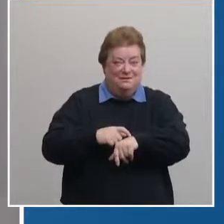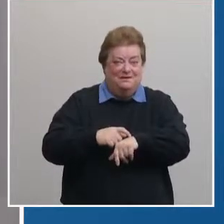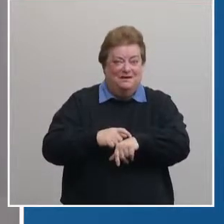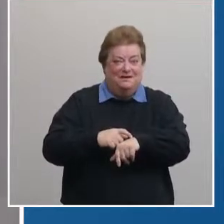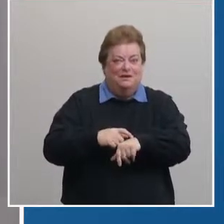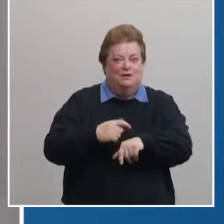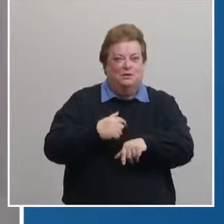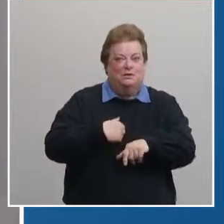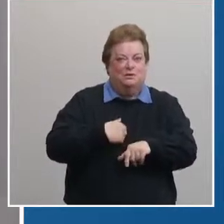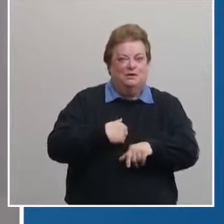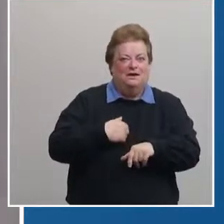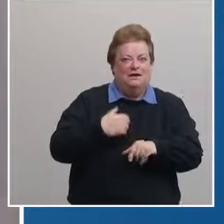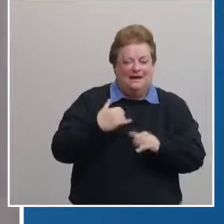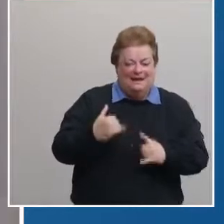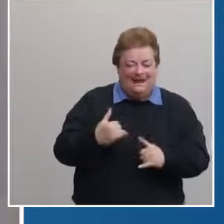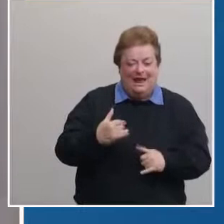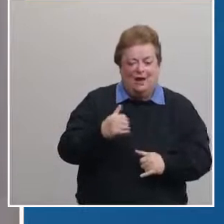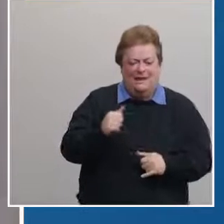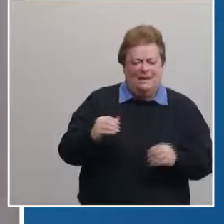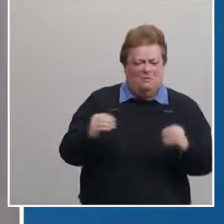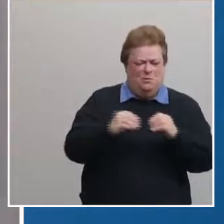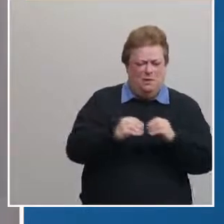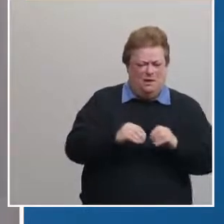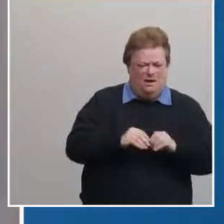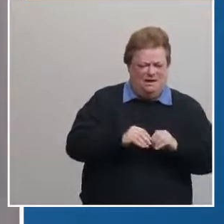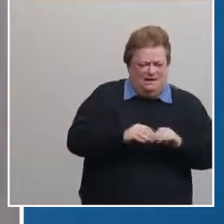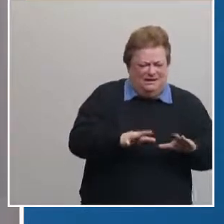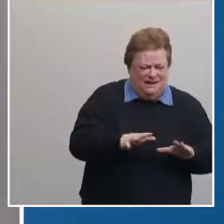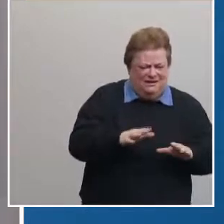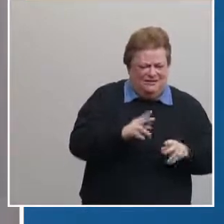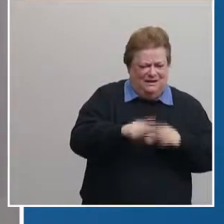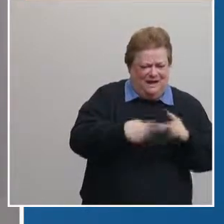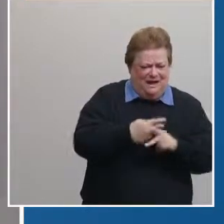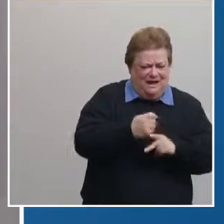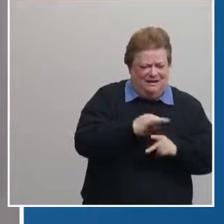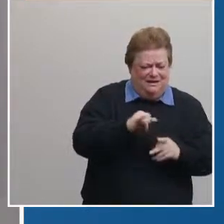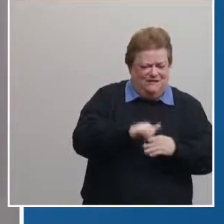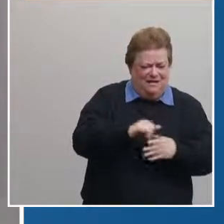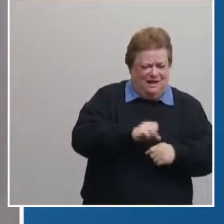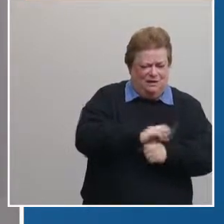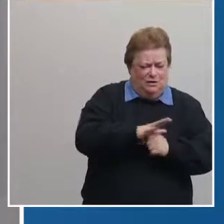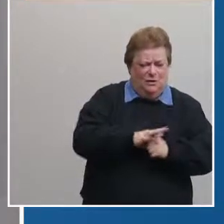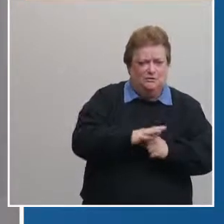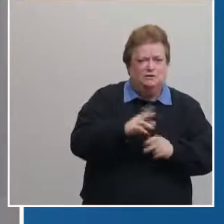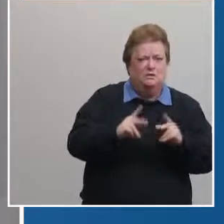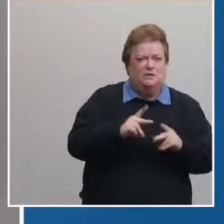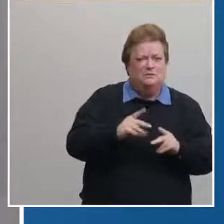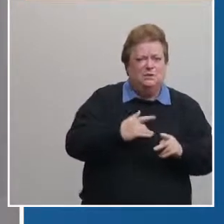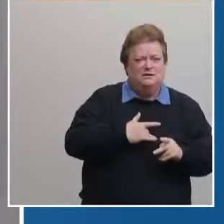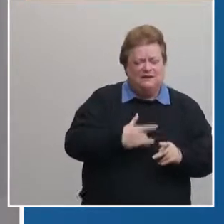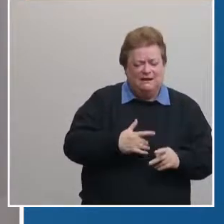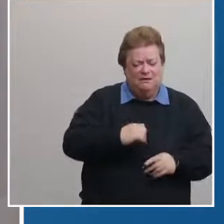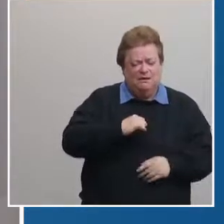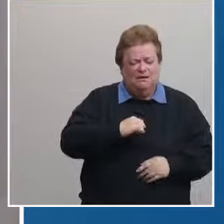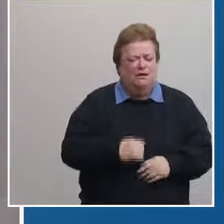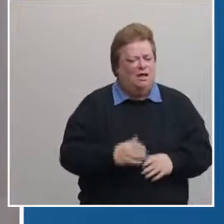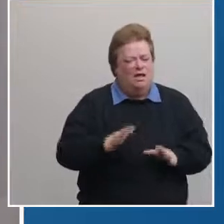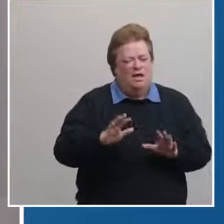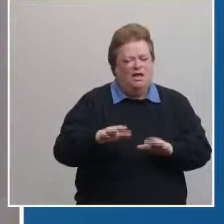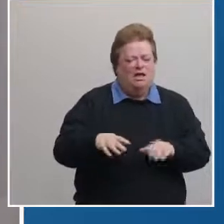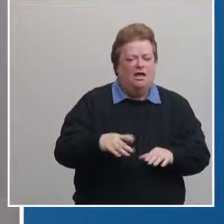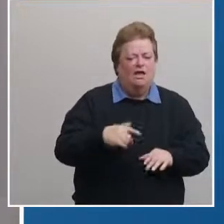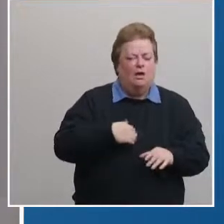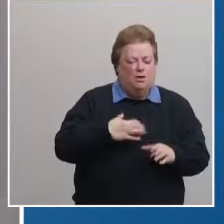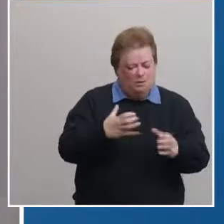contagious variant of the virus has made its way to the us and is eager to take advantage of people who let down their guard we implore you to remain